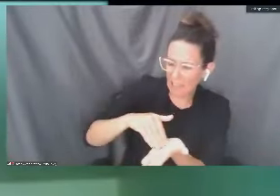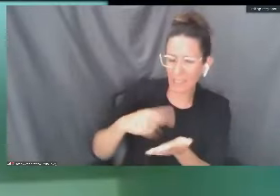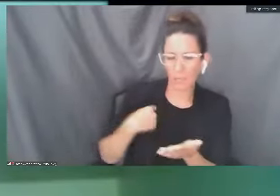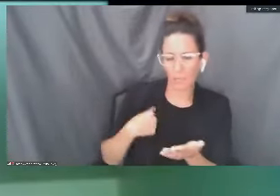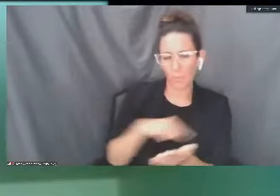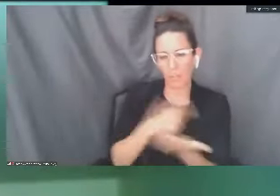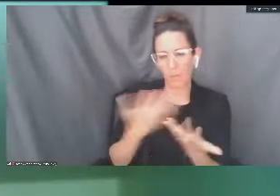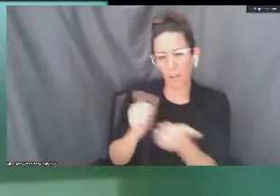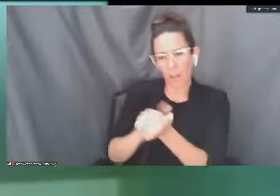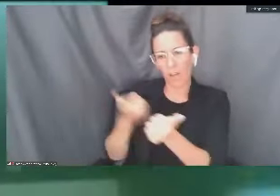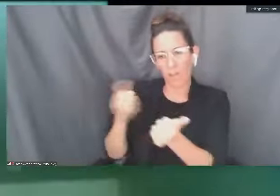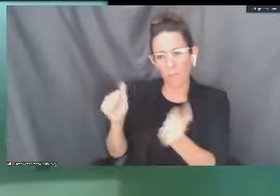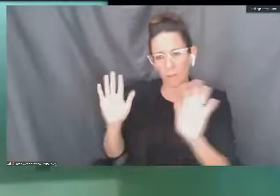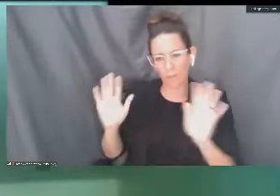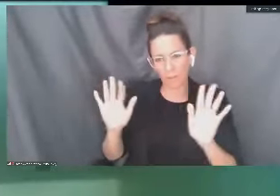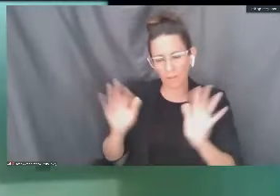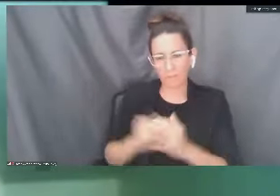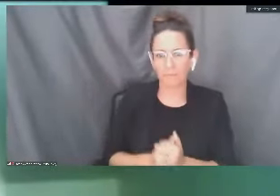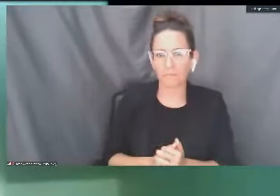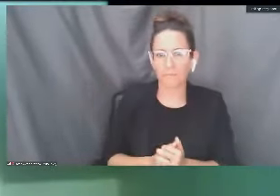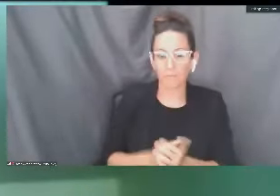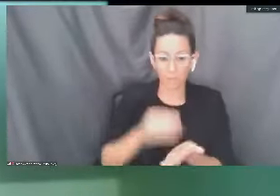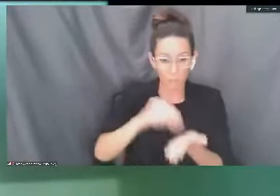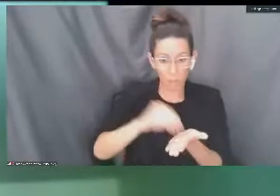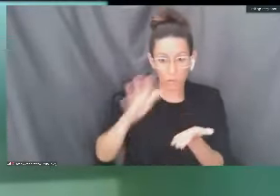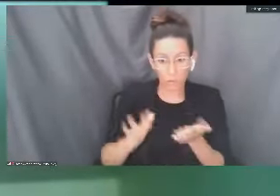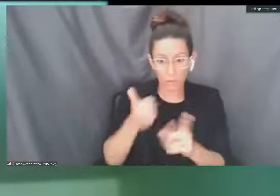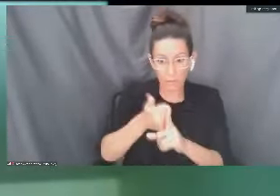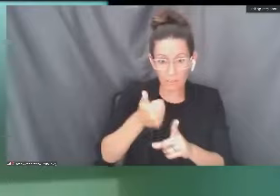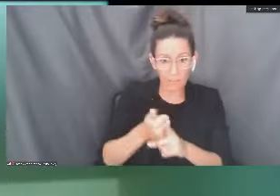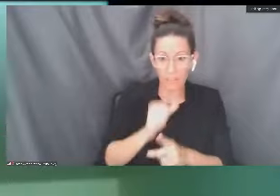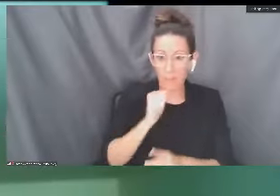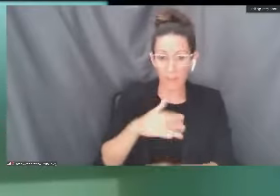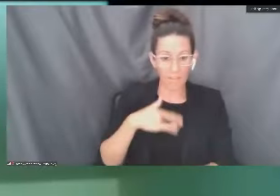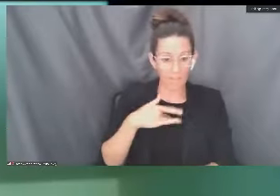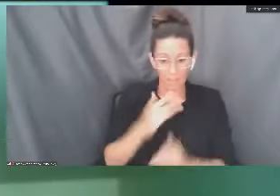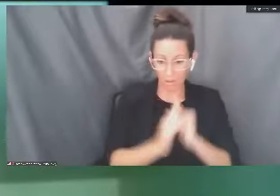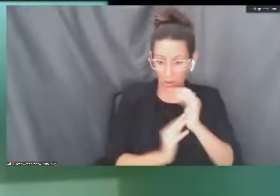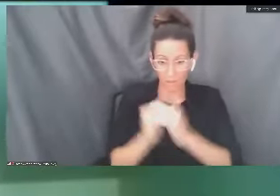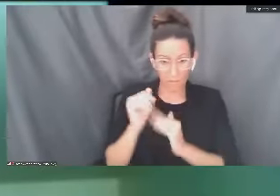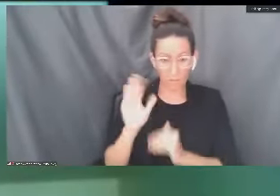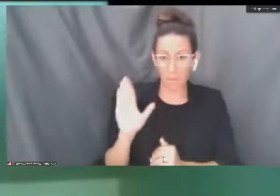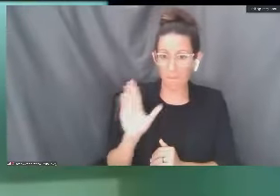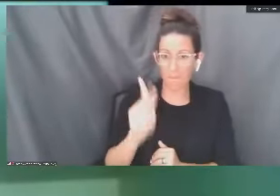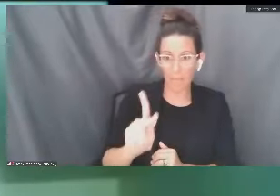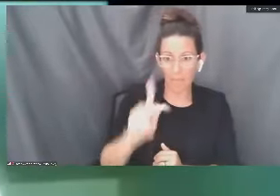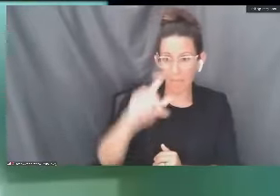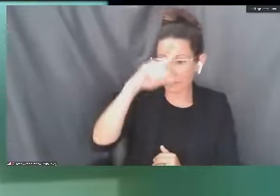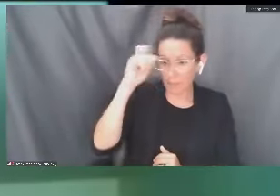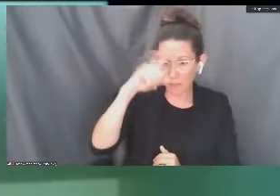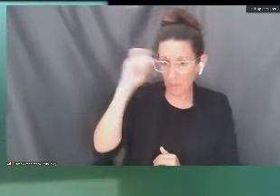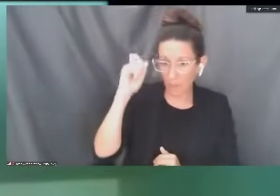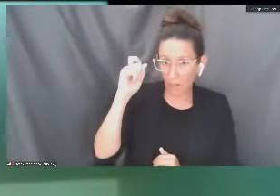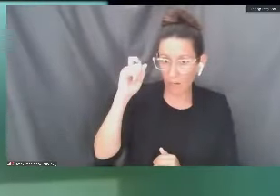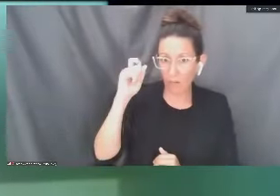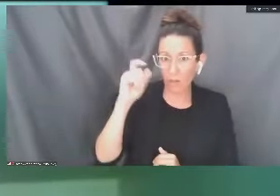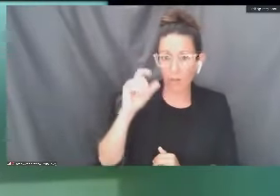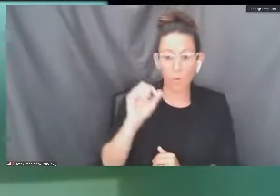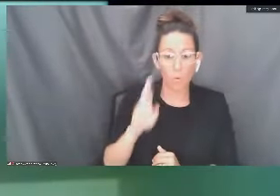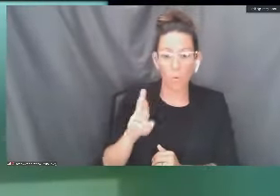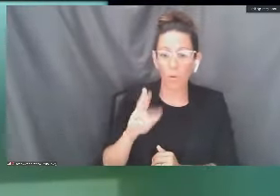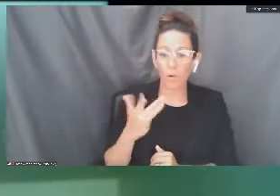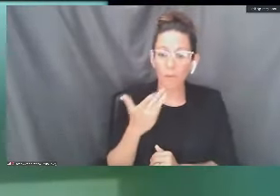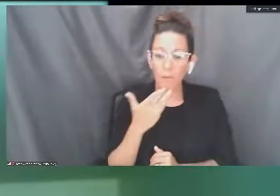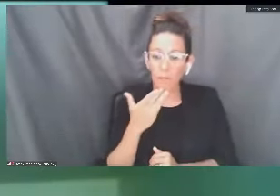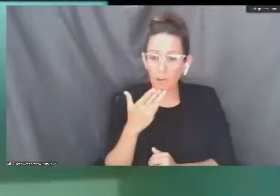we're hoping for. But students, if they are not comfortable coming back in summer to complete the classes or they want for whatever